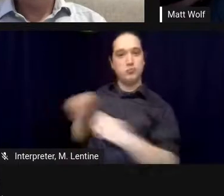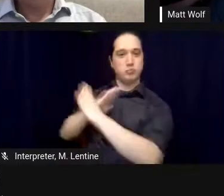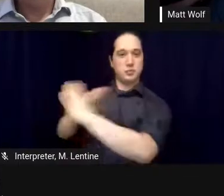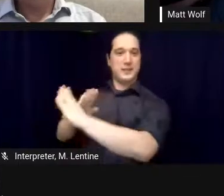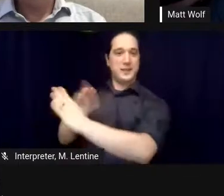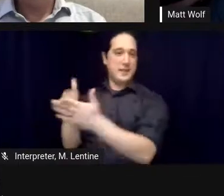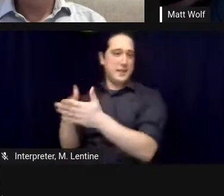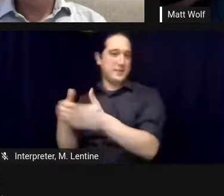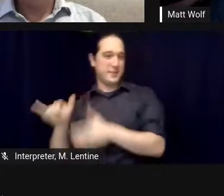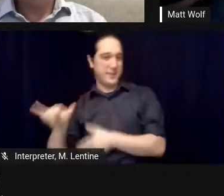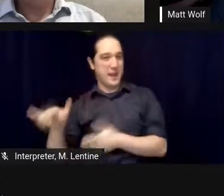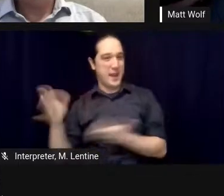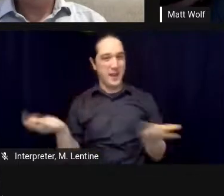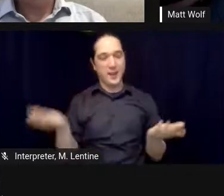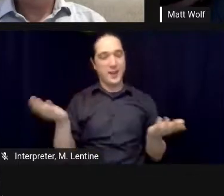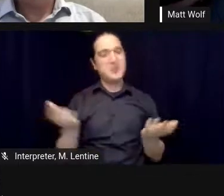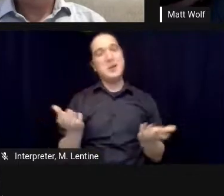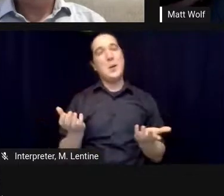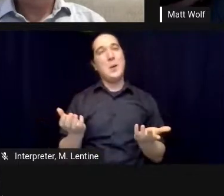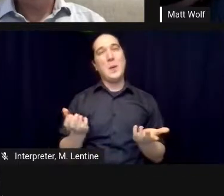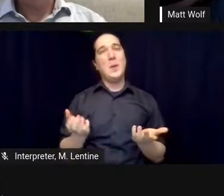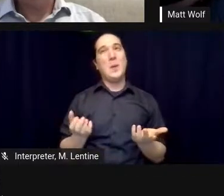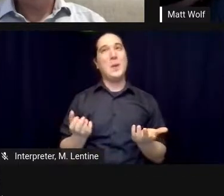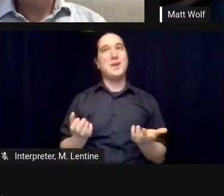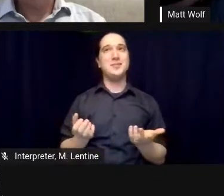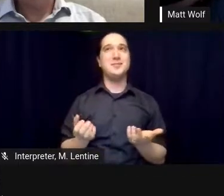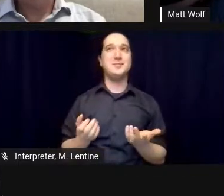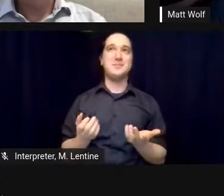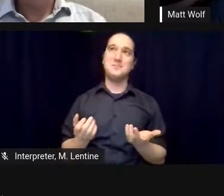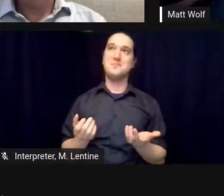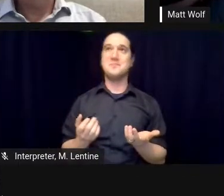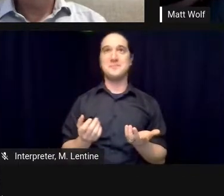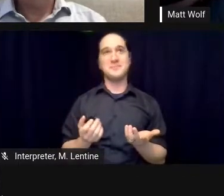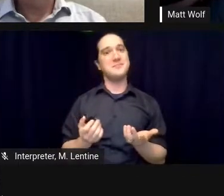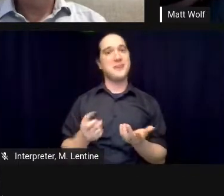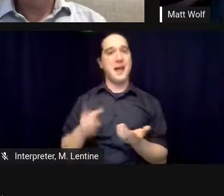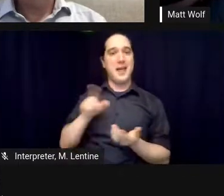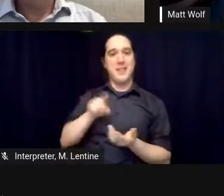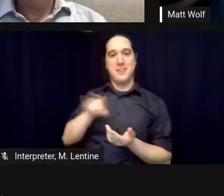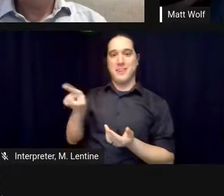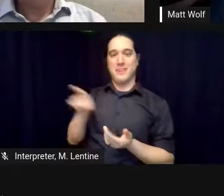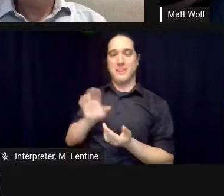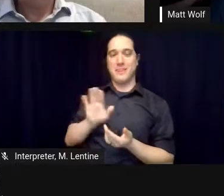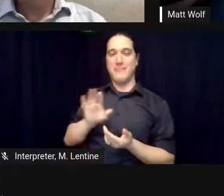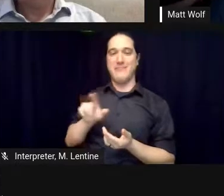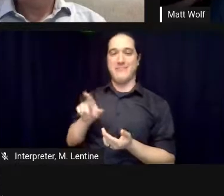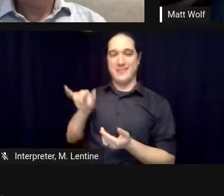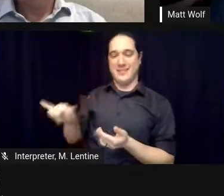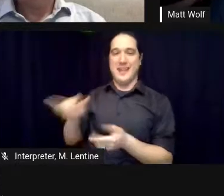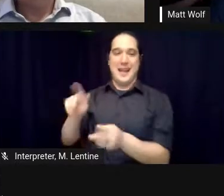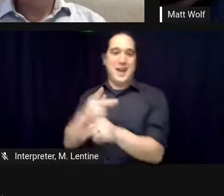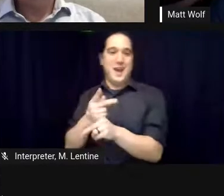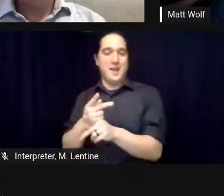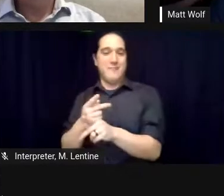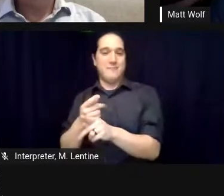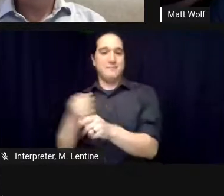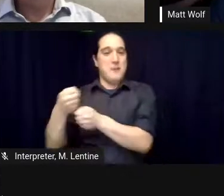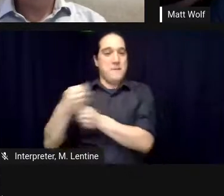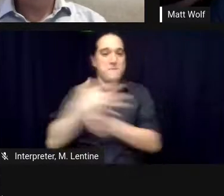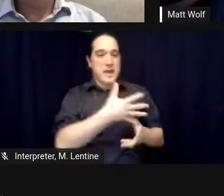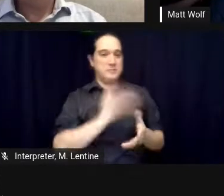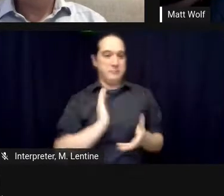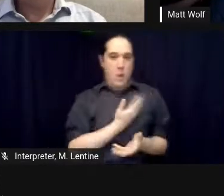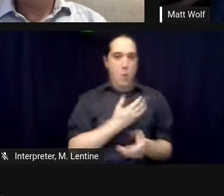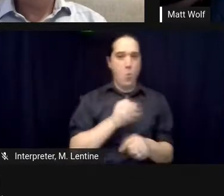certainly to blame i mean i i remember struggling with this is not a space colony that is not the